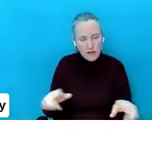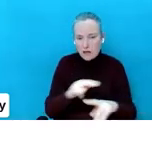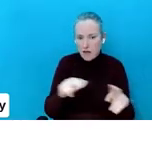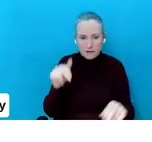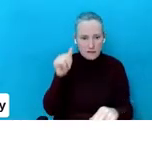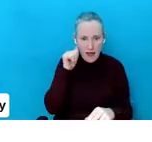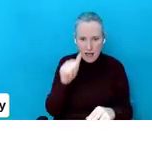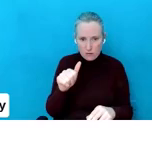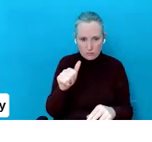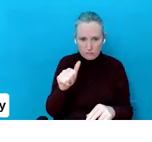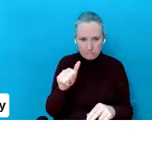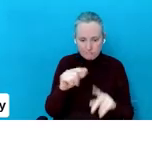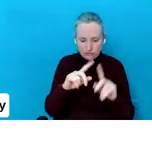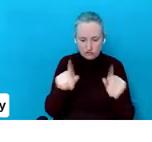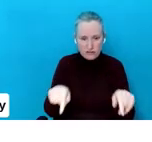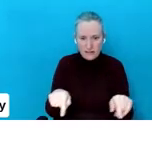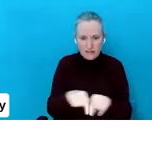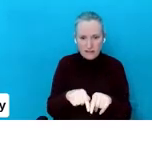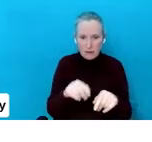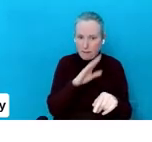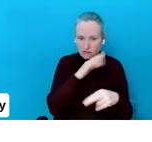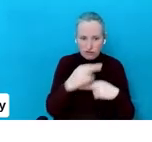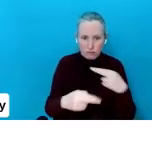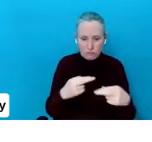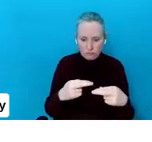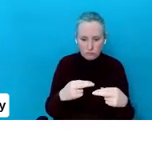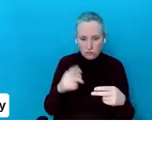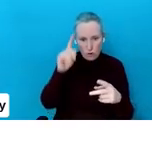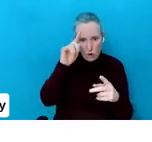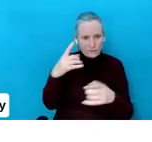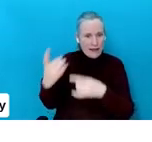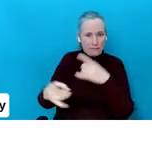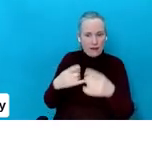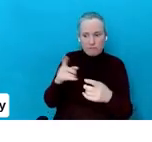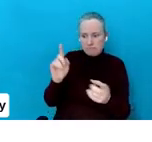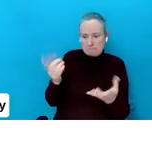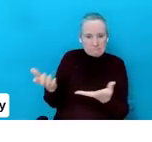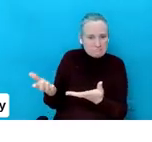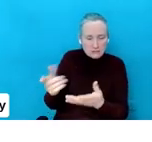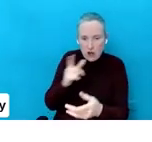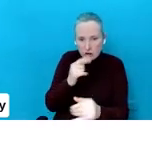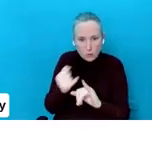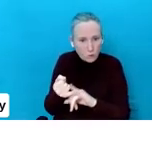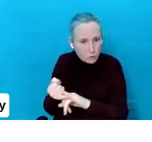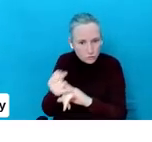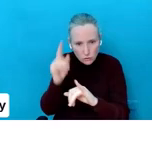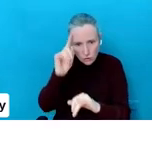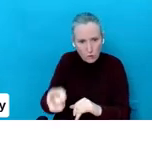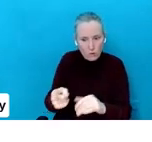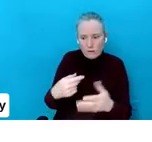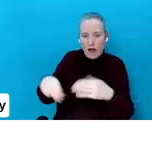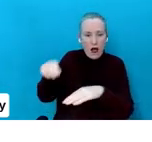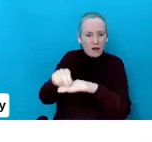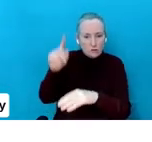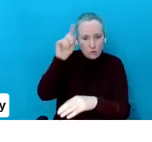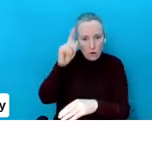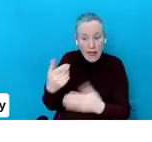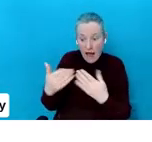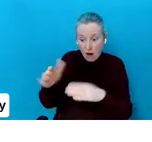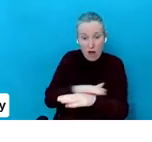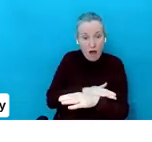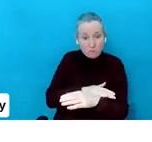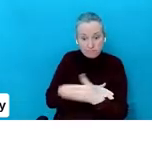in their rooms. You don't know what's happening. You don't know who they're talking to. You don't know what's going on and for how long they're on it.